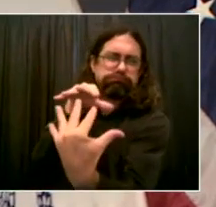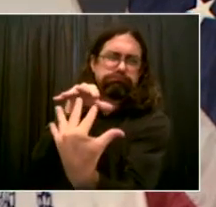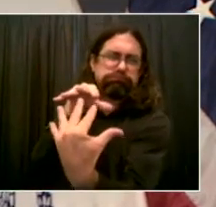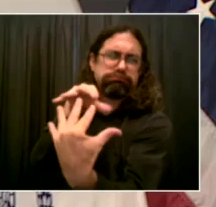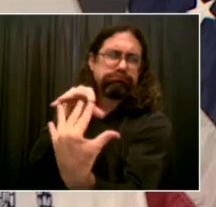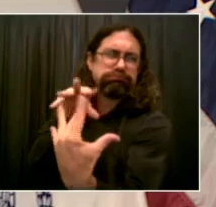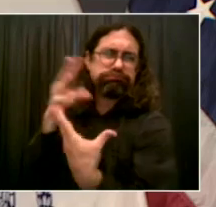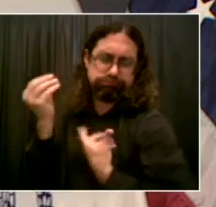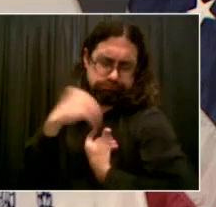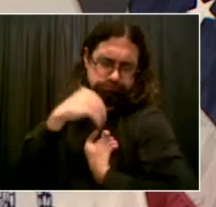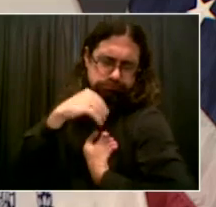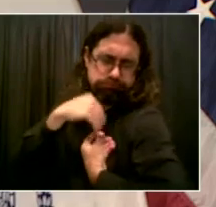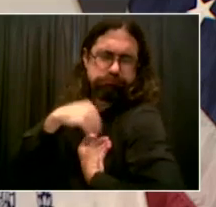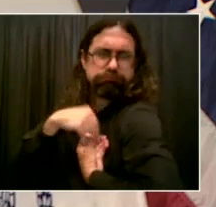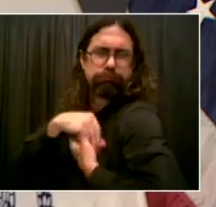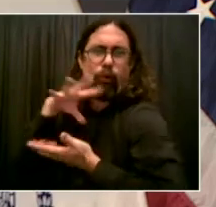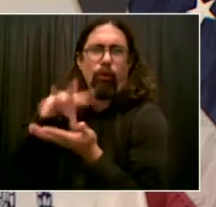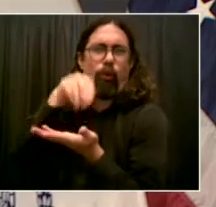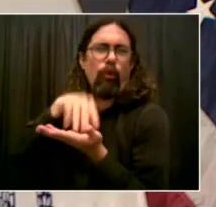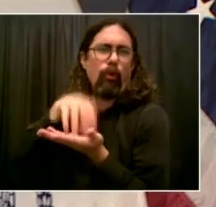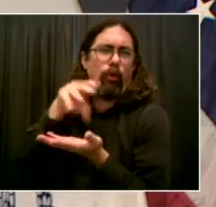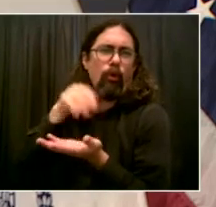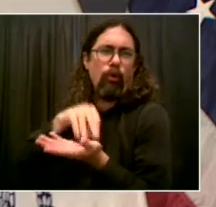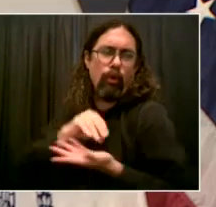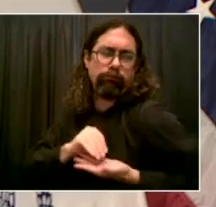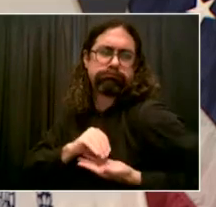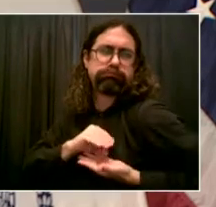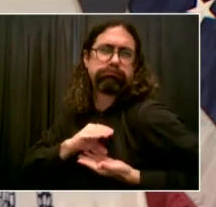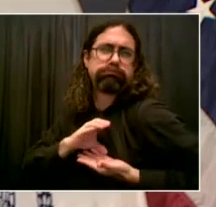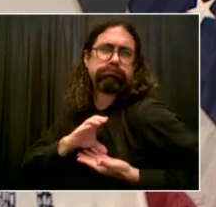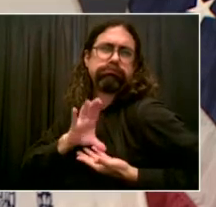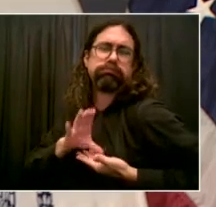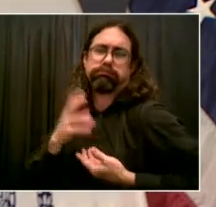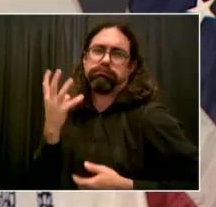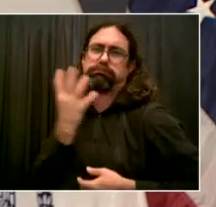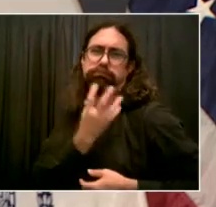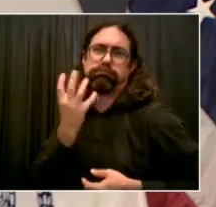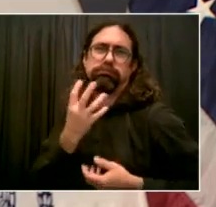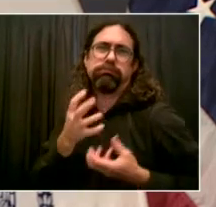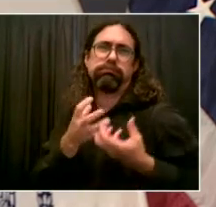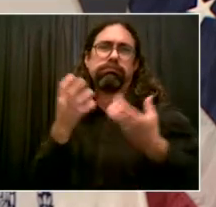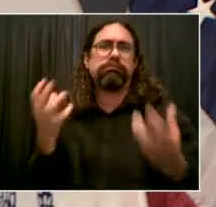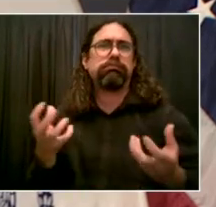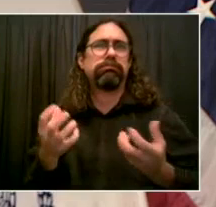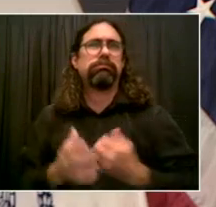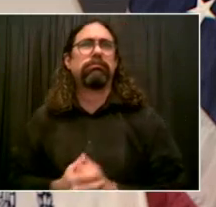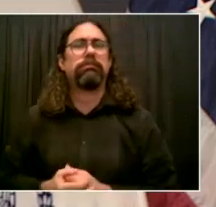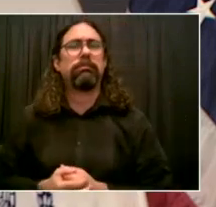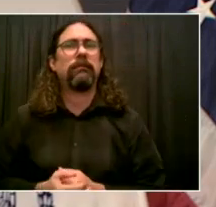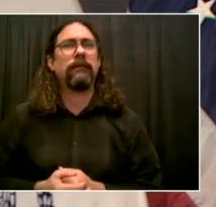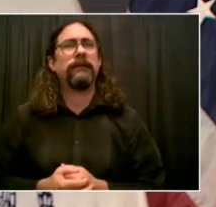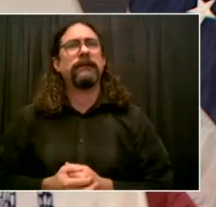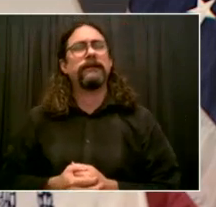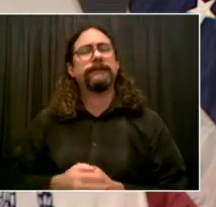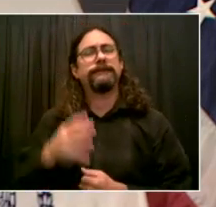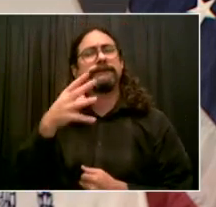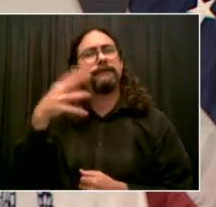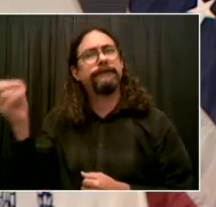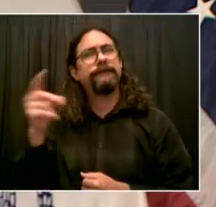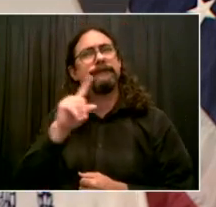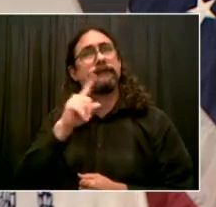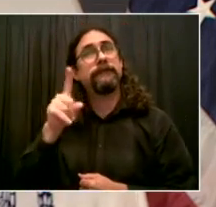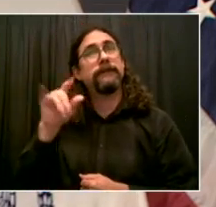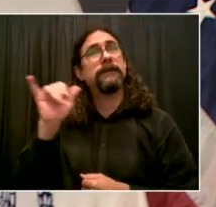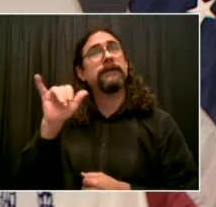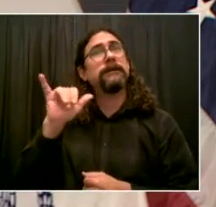to public health. A lot of the greatest approaches, a lot of the greatest leadership in the whole country's history on public health came from New York City. So we are